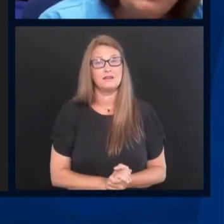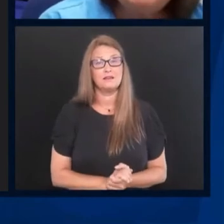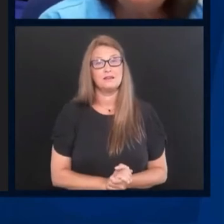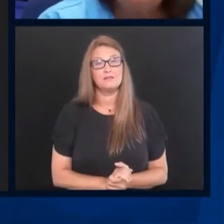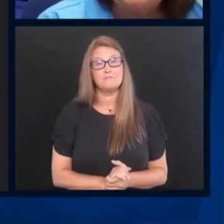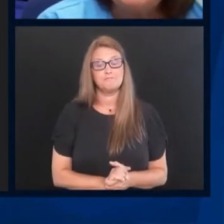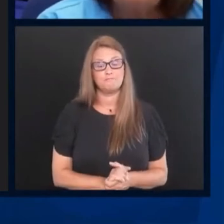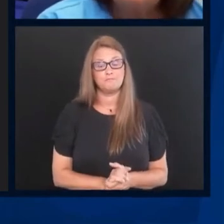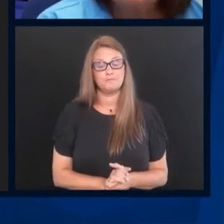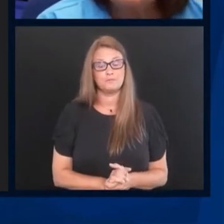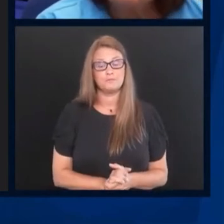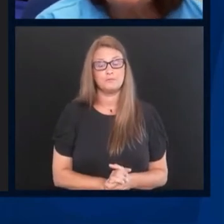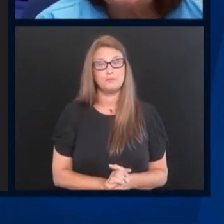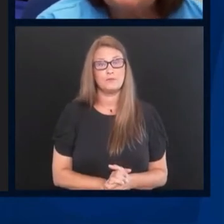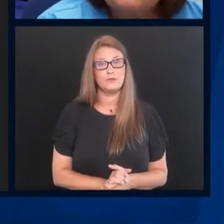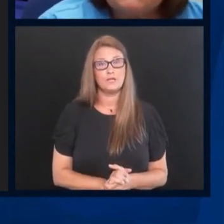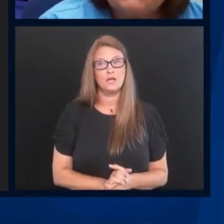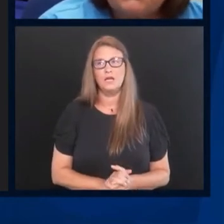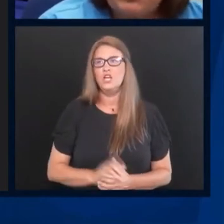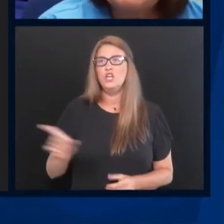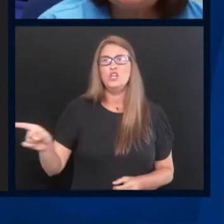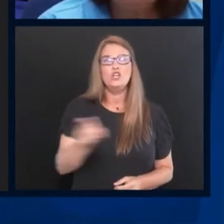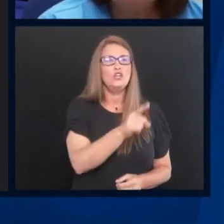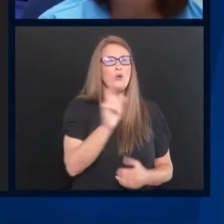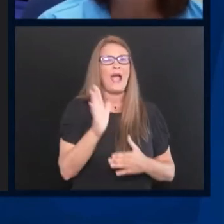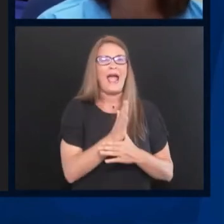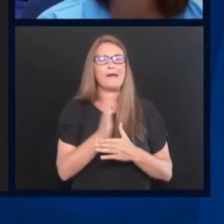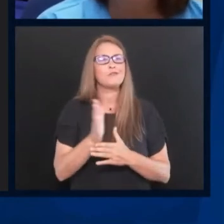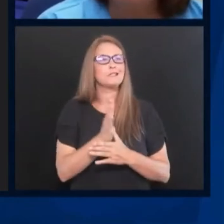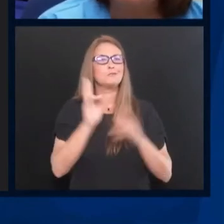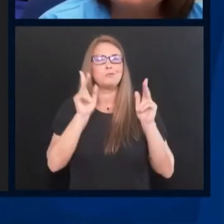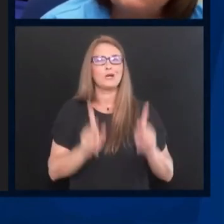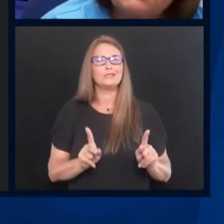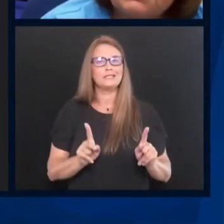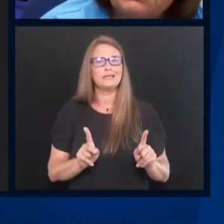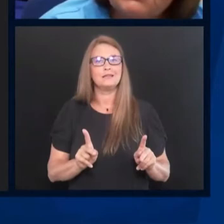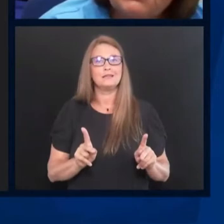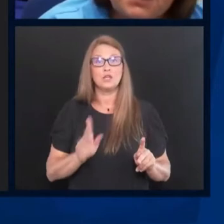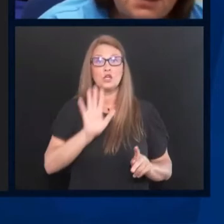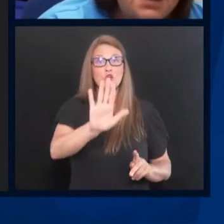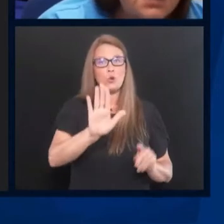What's it going to do to the average person? What's it going to do to your children?